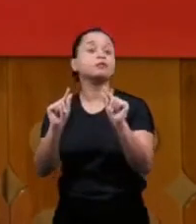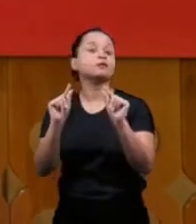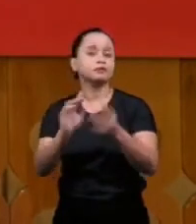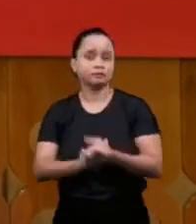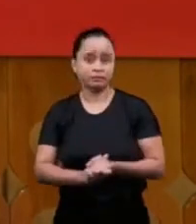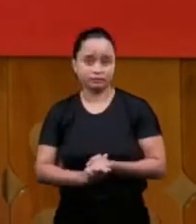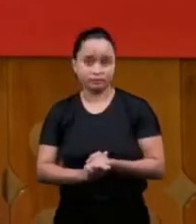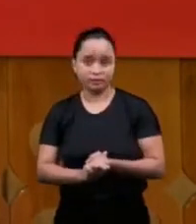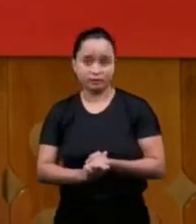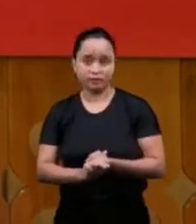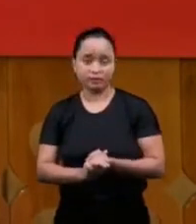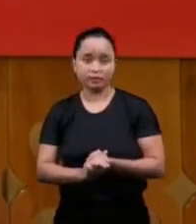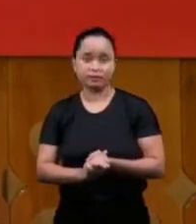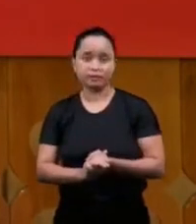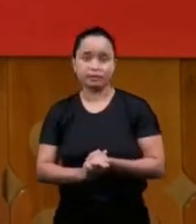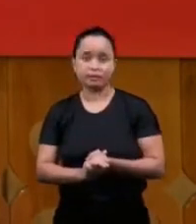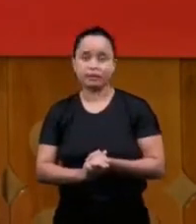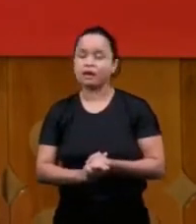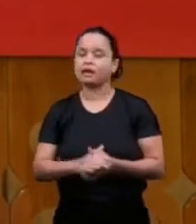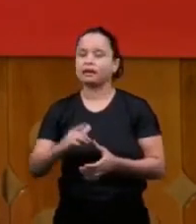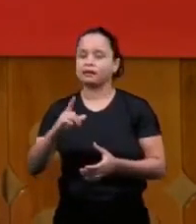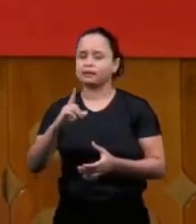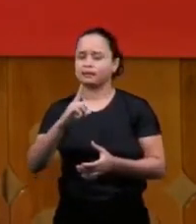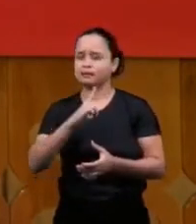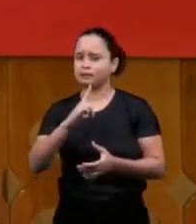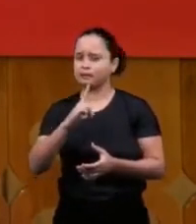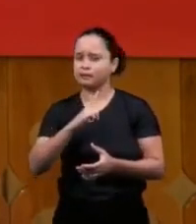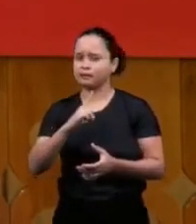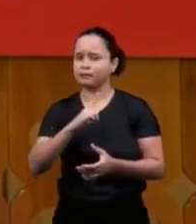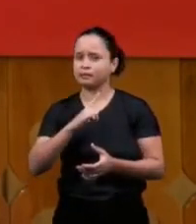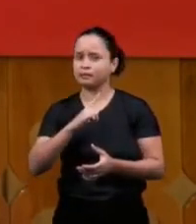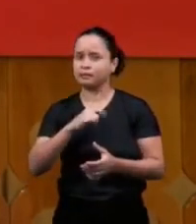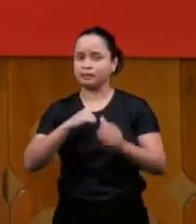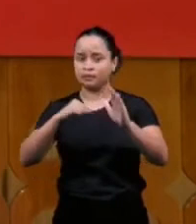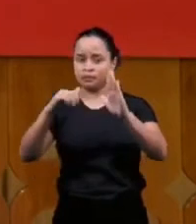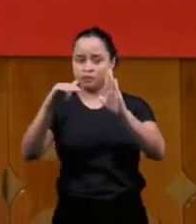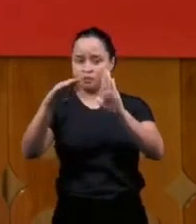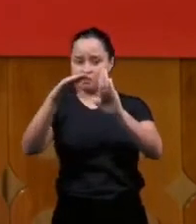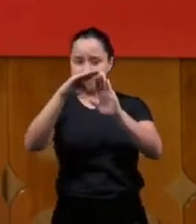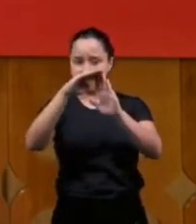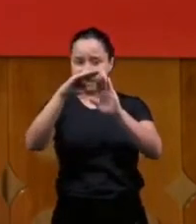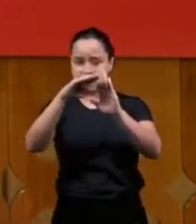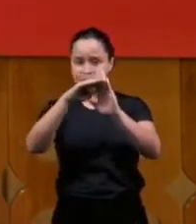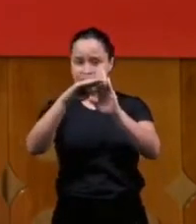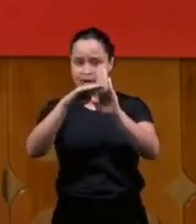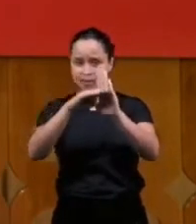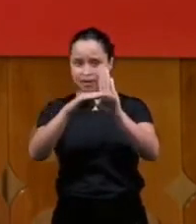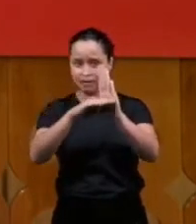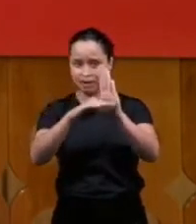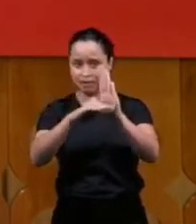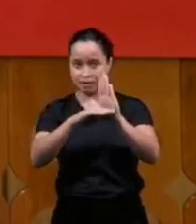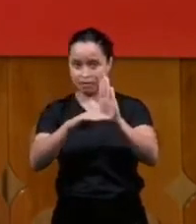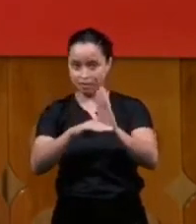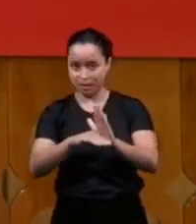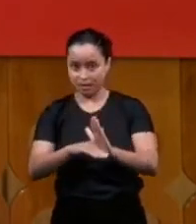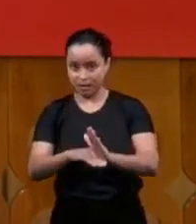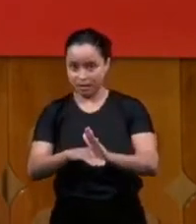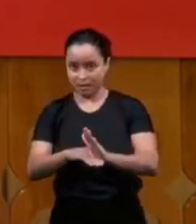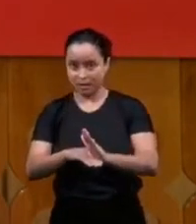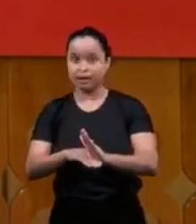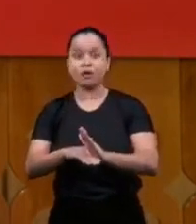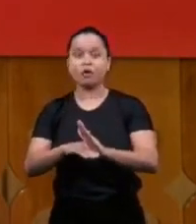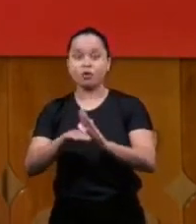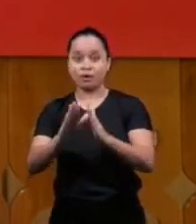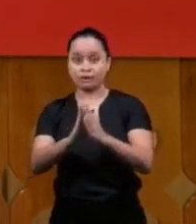is a combination of elements that come from the word the word